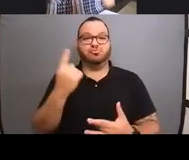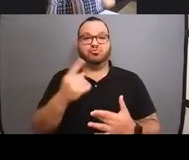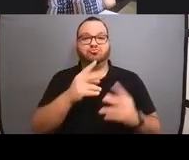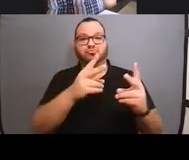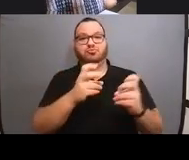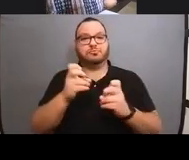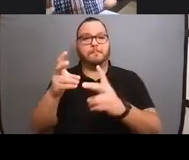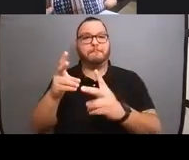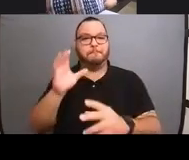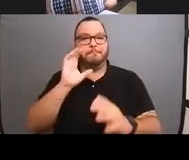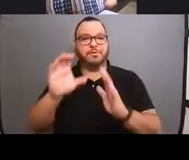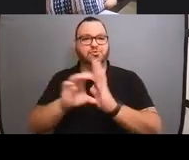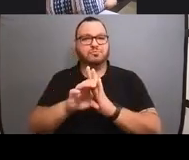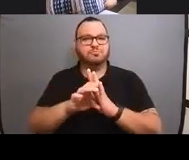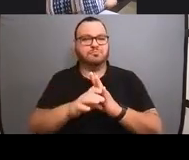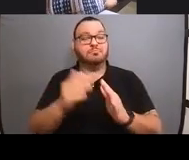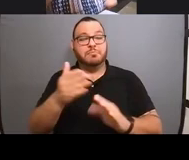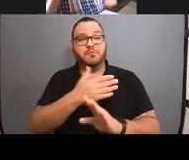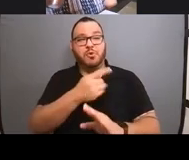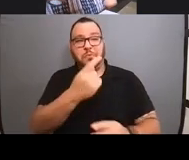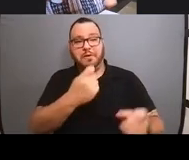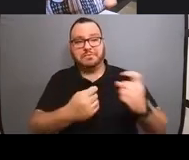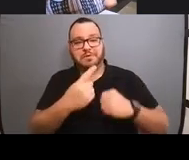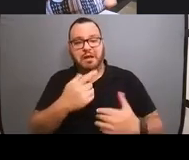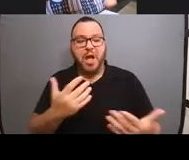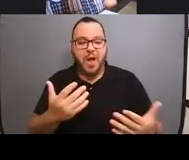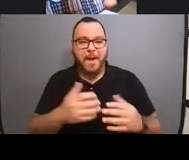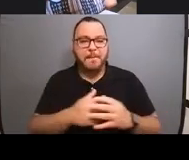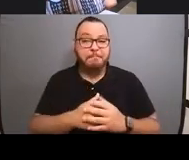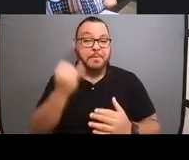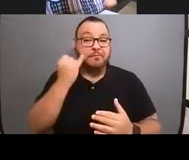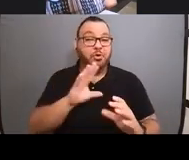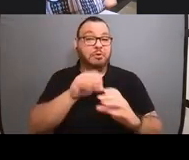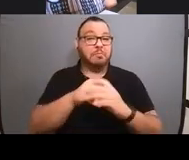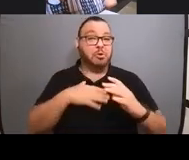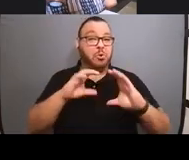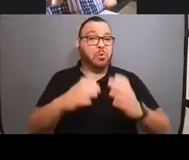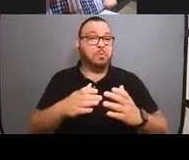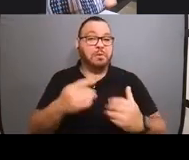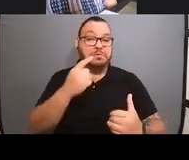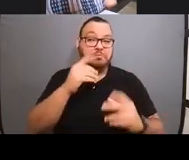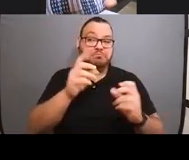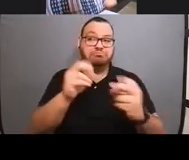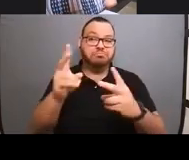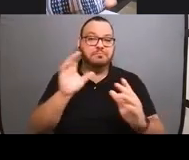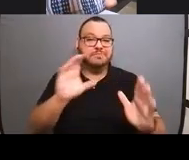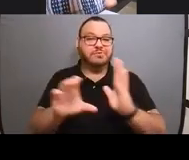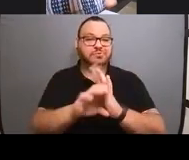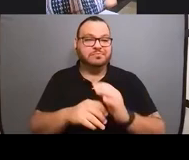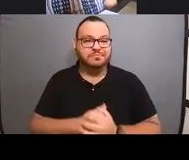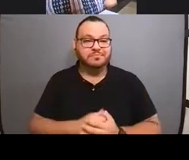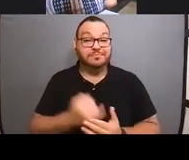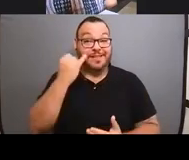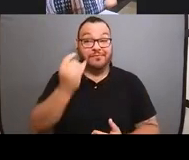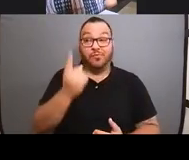asked earlier how you get a picture drawn. If you're in my group, there's times I'll say post a picture and if one, um, inspires